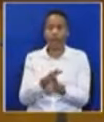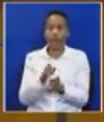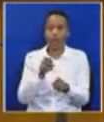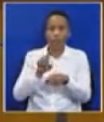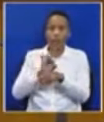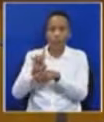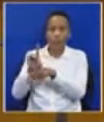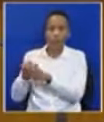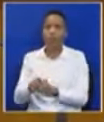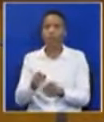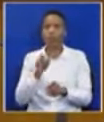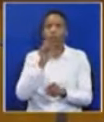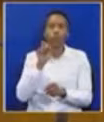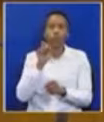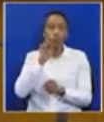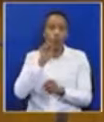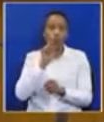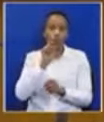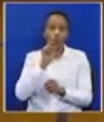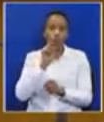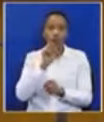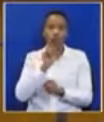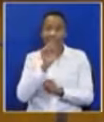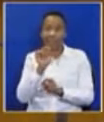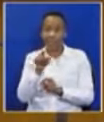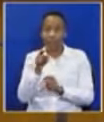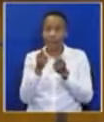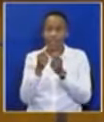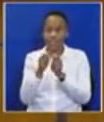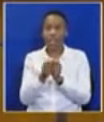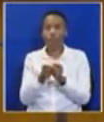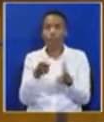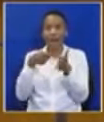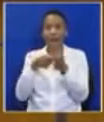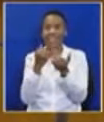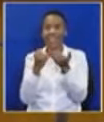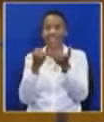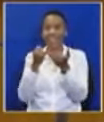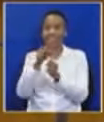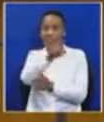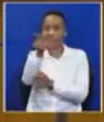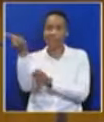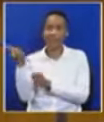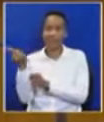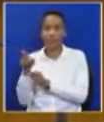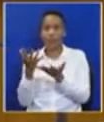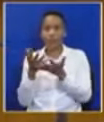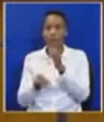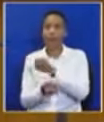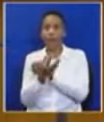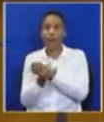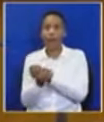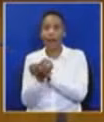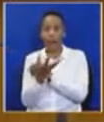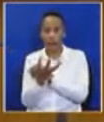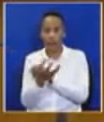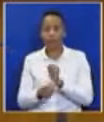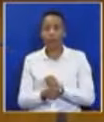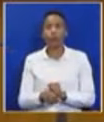in Pumalang. As the EFF, we believe there needs to be a systematic